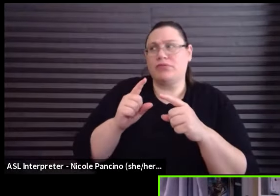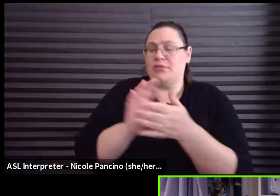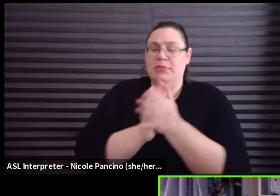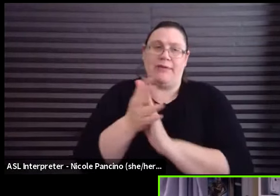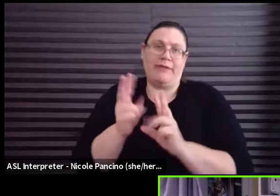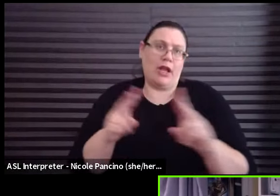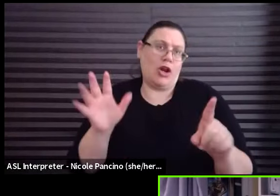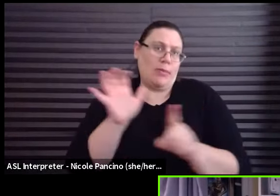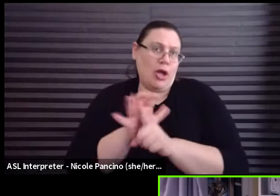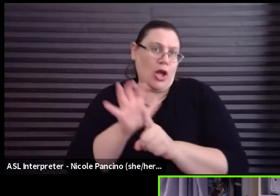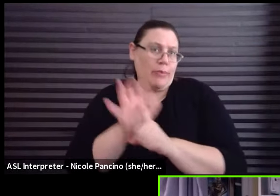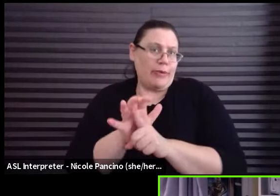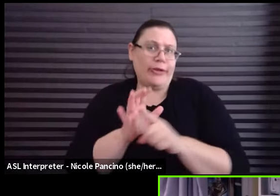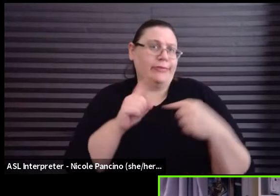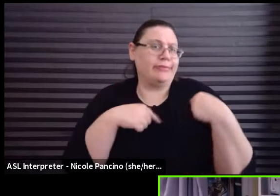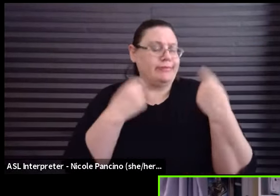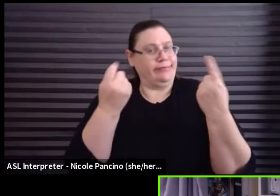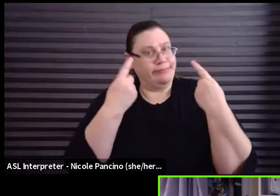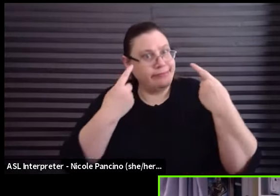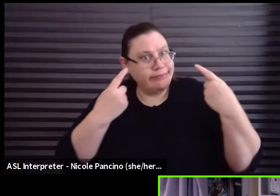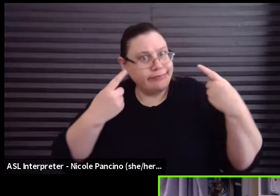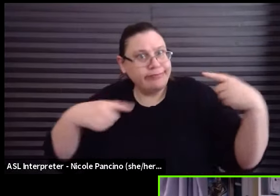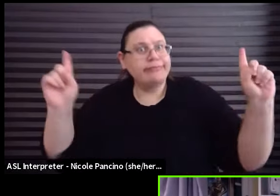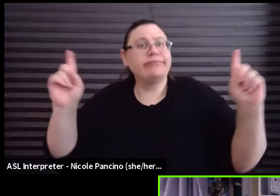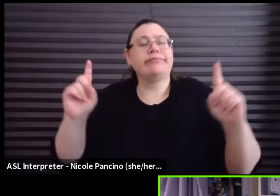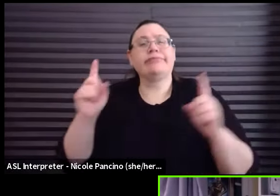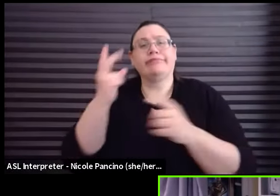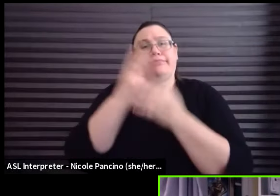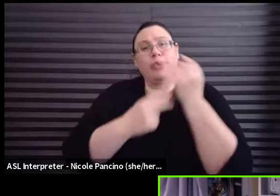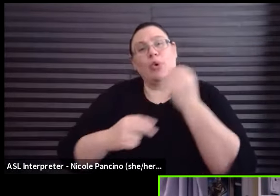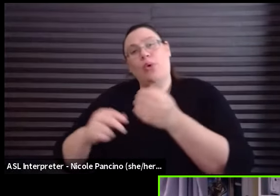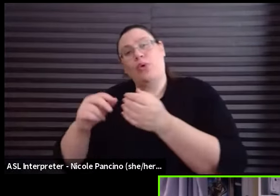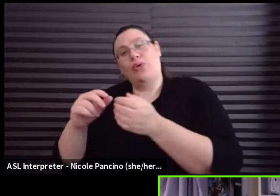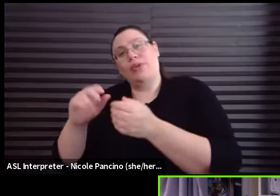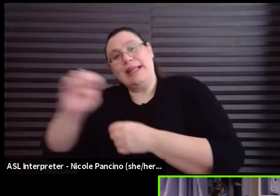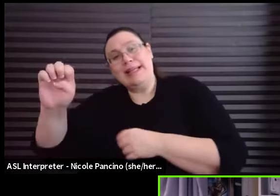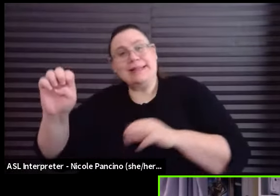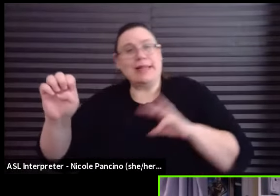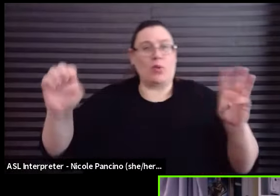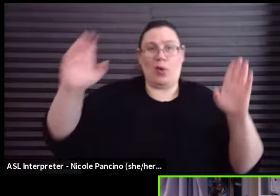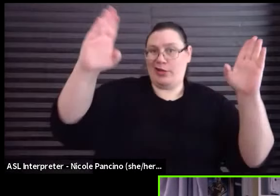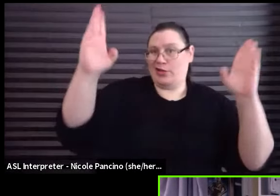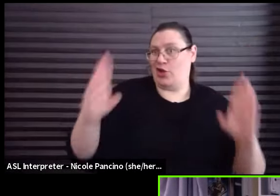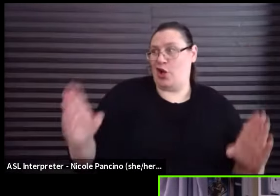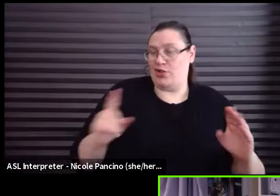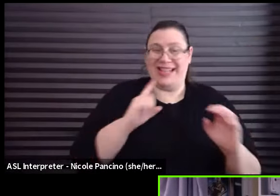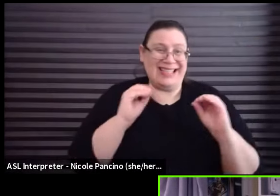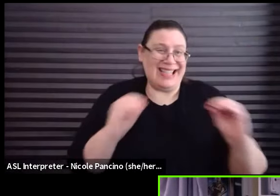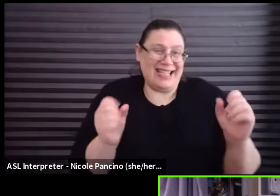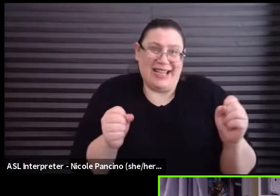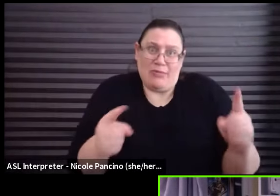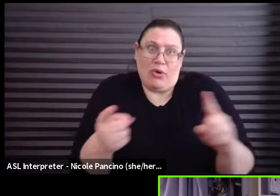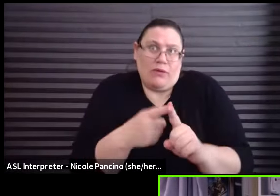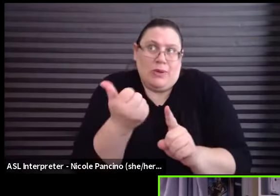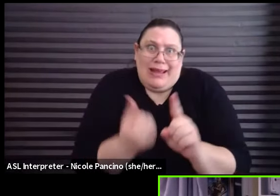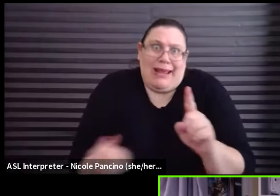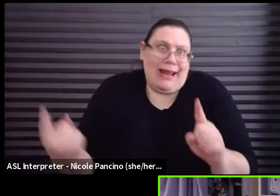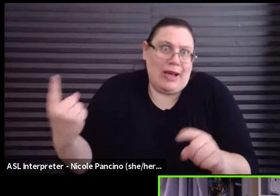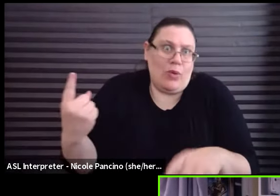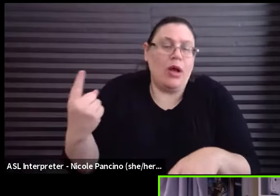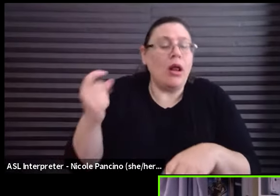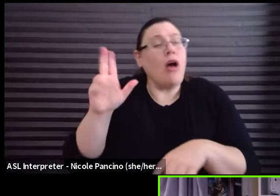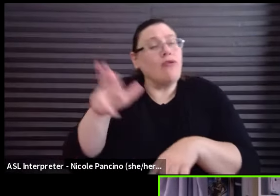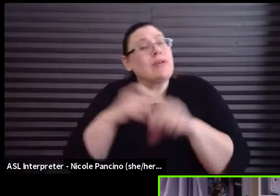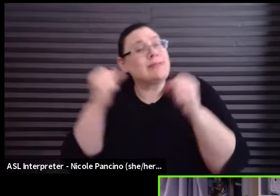And we've had a lot of success on both coasts teaching improv to anyone, really. But of course, we do get a lot of actors